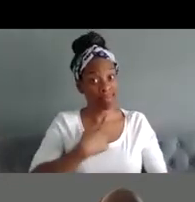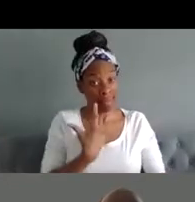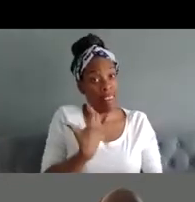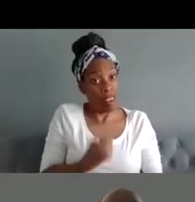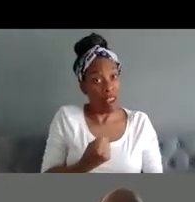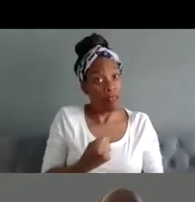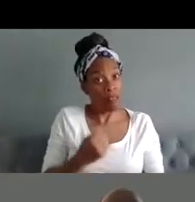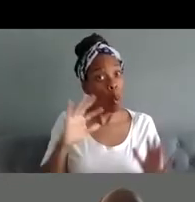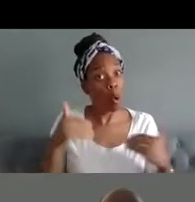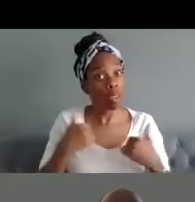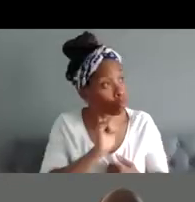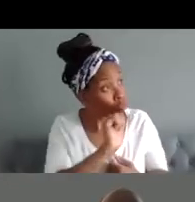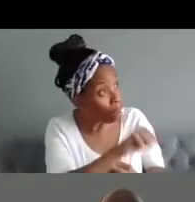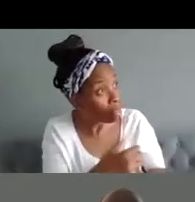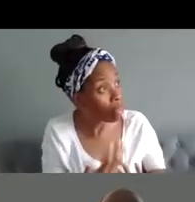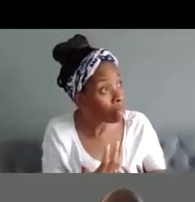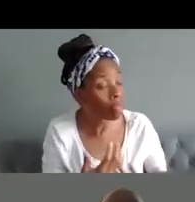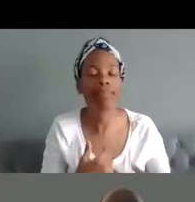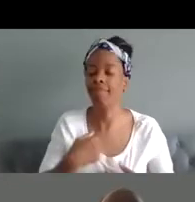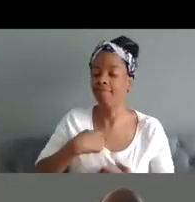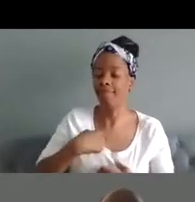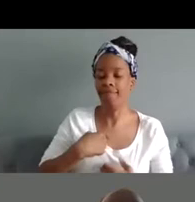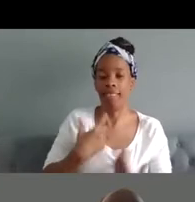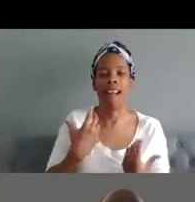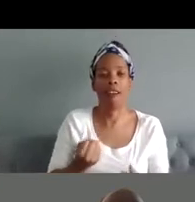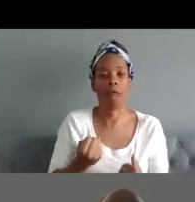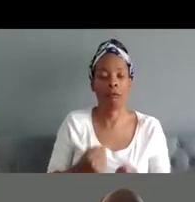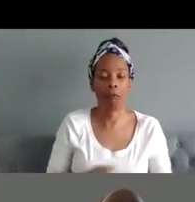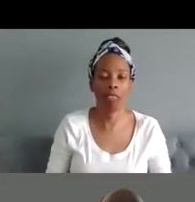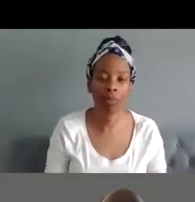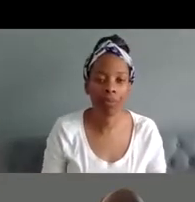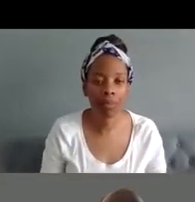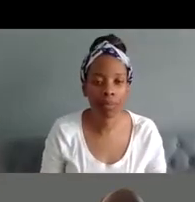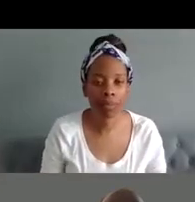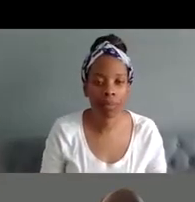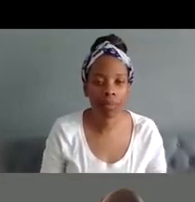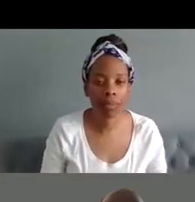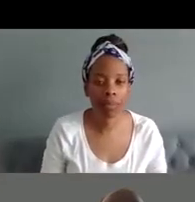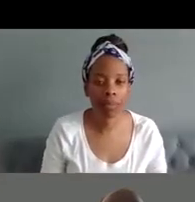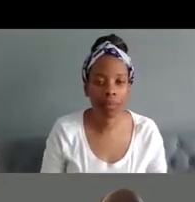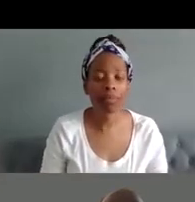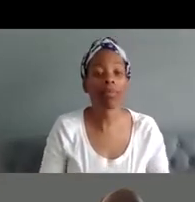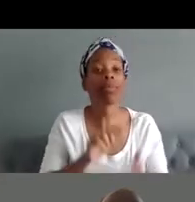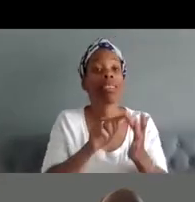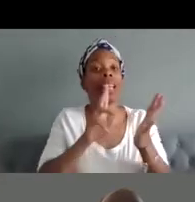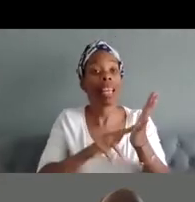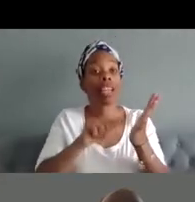haven't i i've got autism too after we made the in transit film